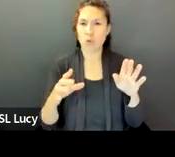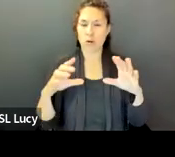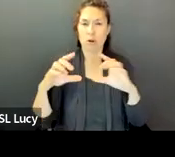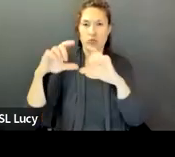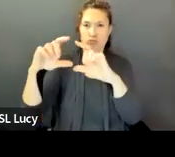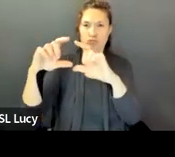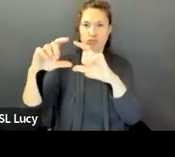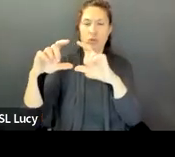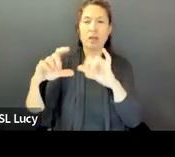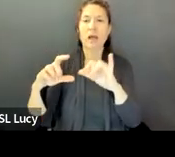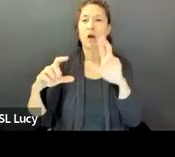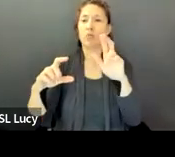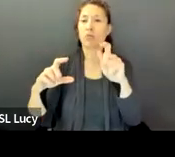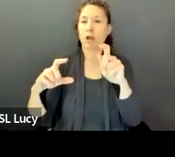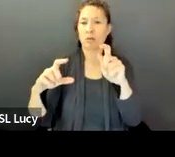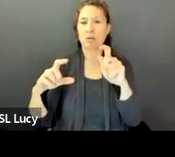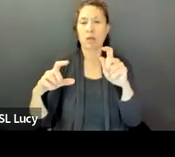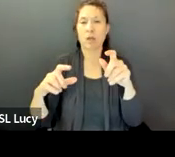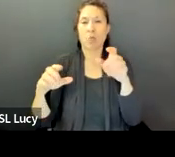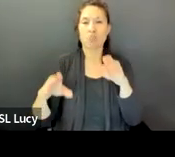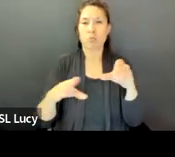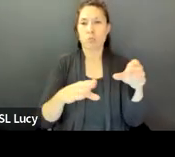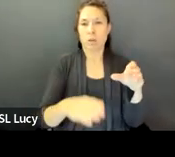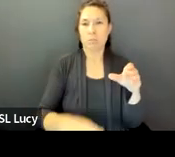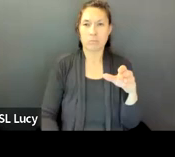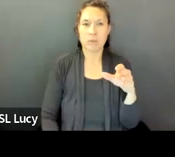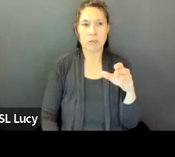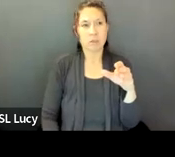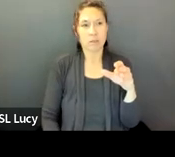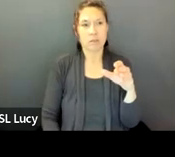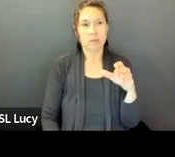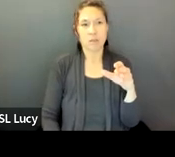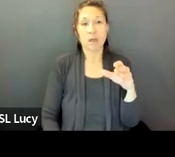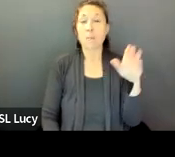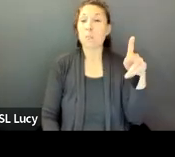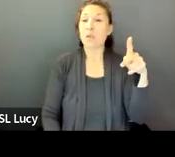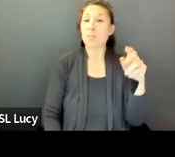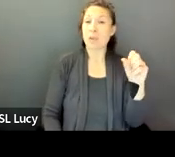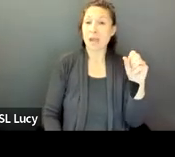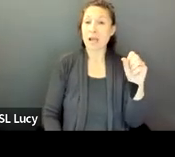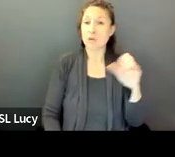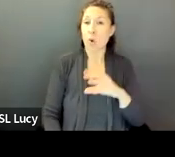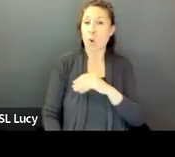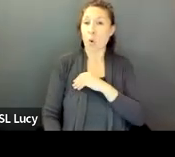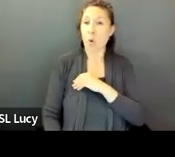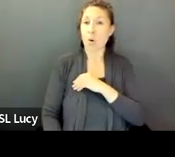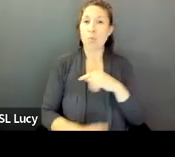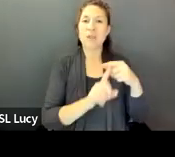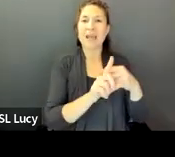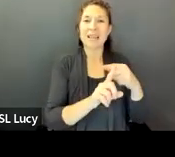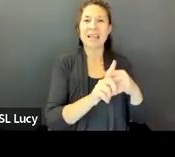Roxbury Prep Lucy Stone School, which is BPS owned, but leased out to Roxbury Prep.